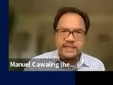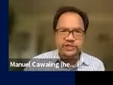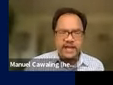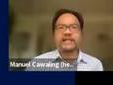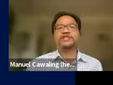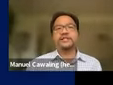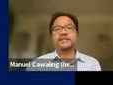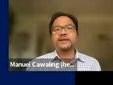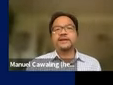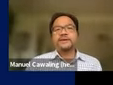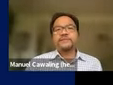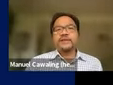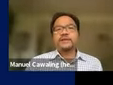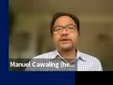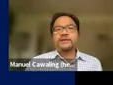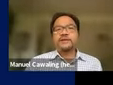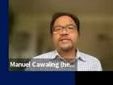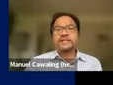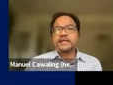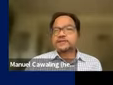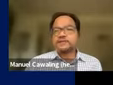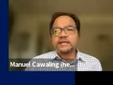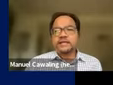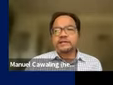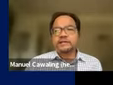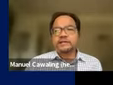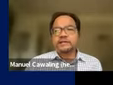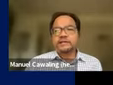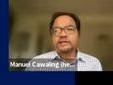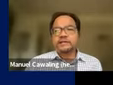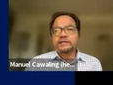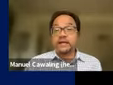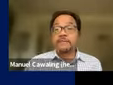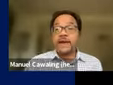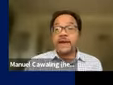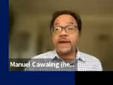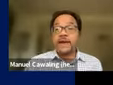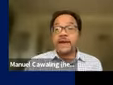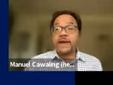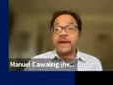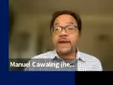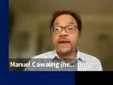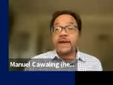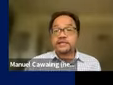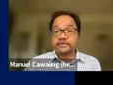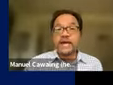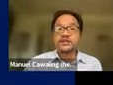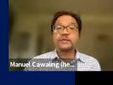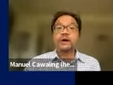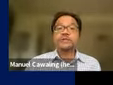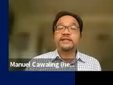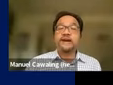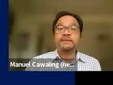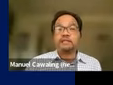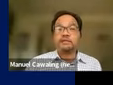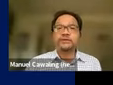today's challenges. You know, the study is really great data for them and it is relevant and it is from last